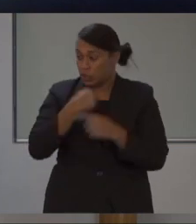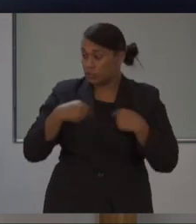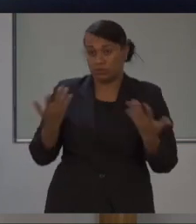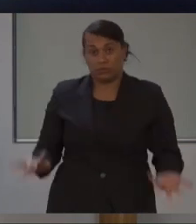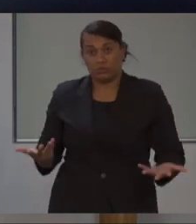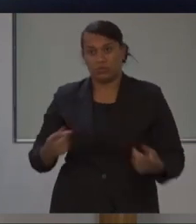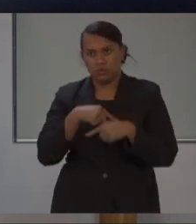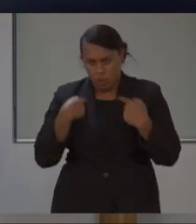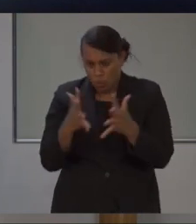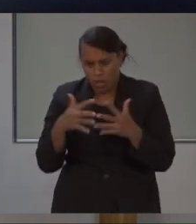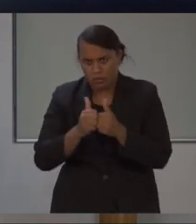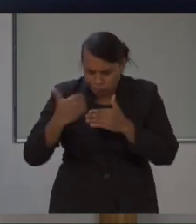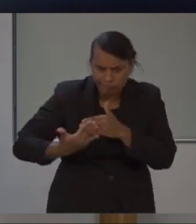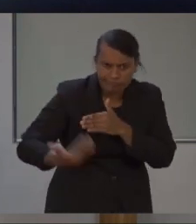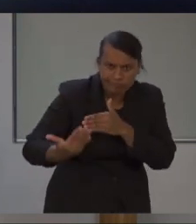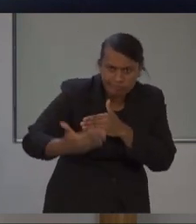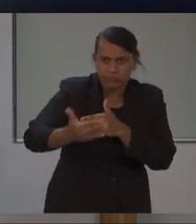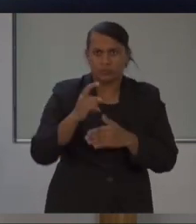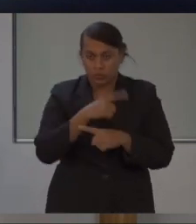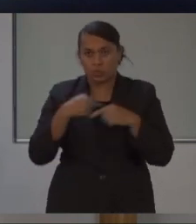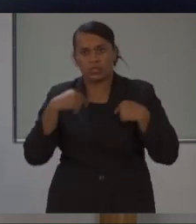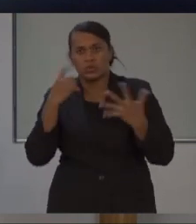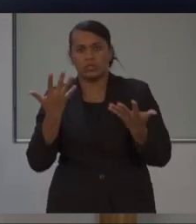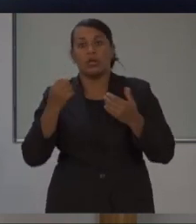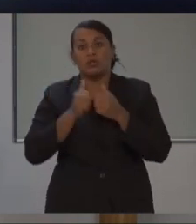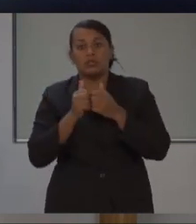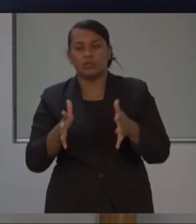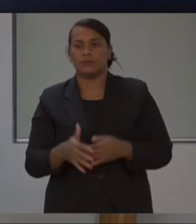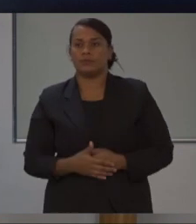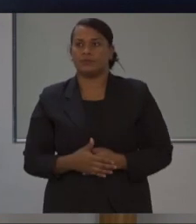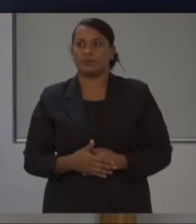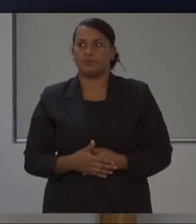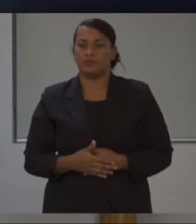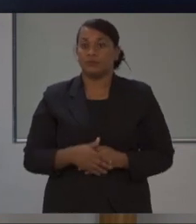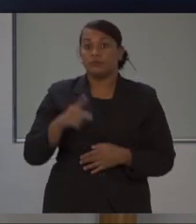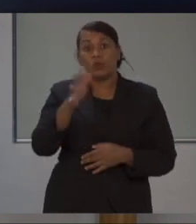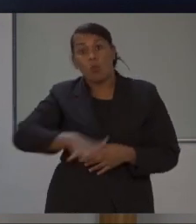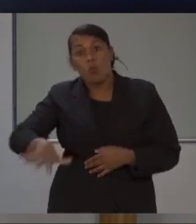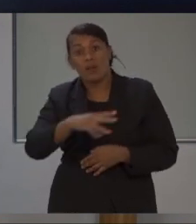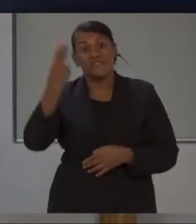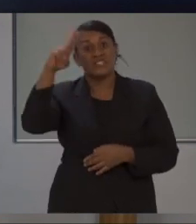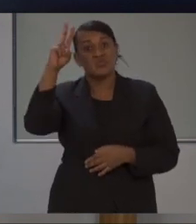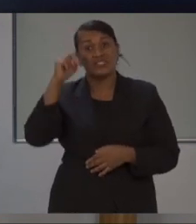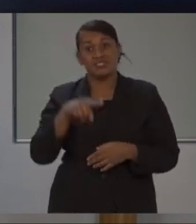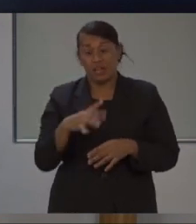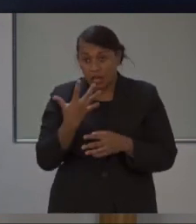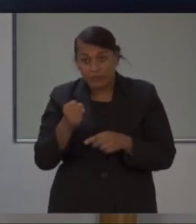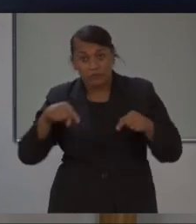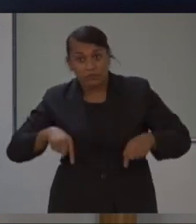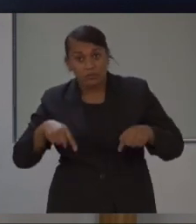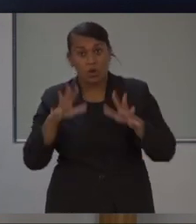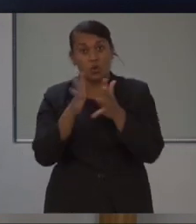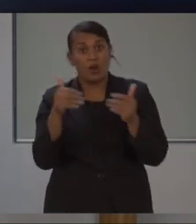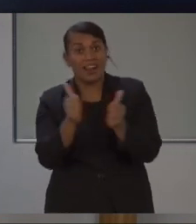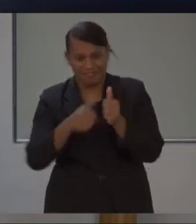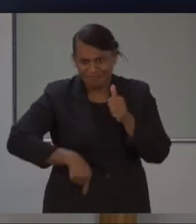starts with our LTDD campaign. Every Fijian should spend this weekend trekking down breeding